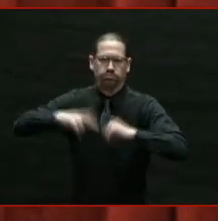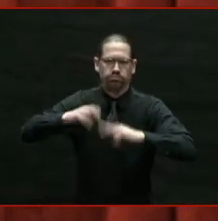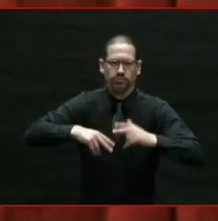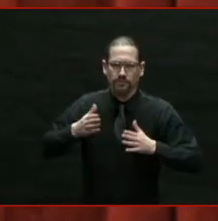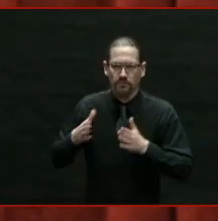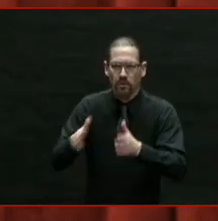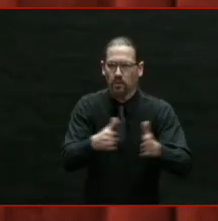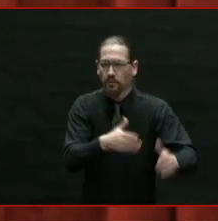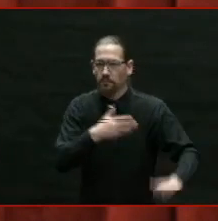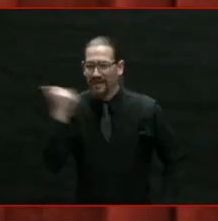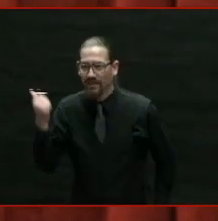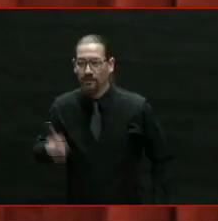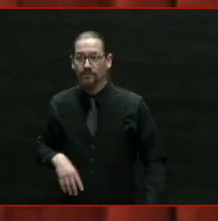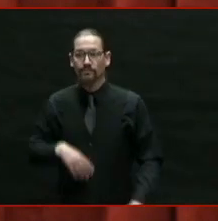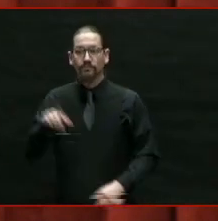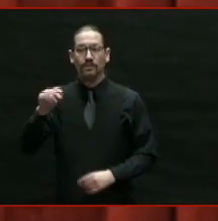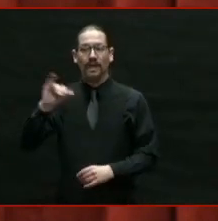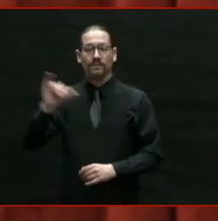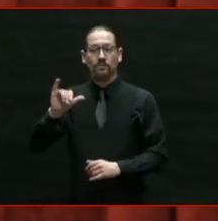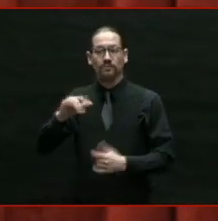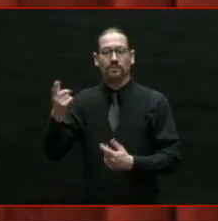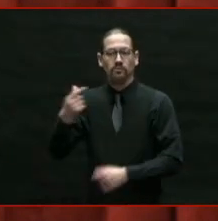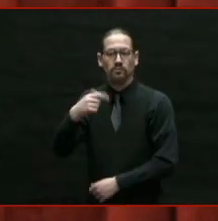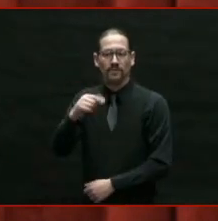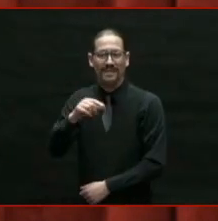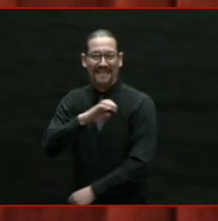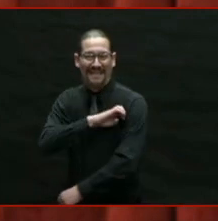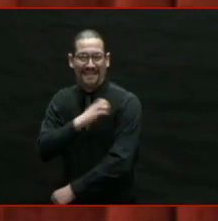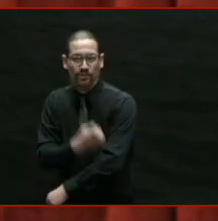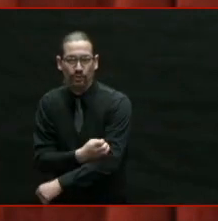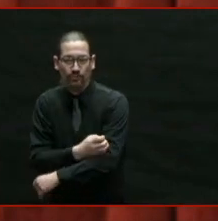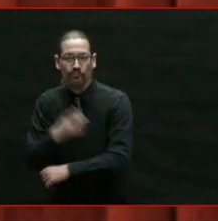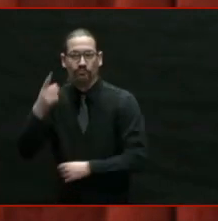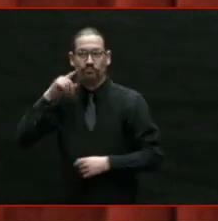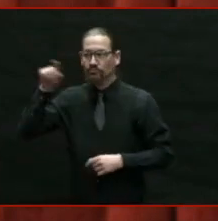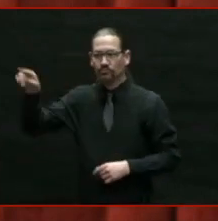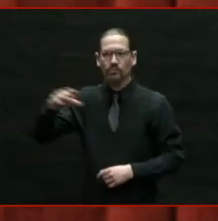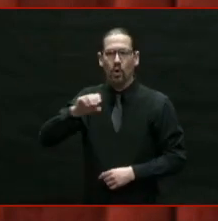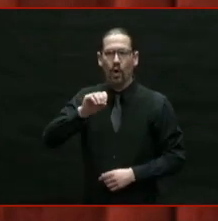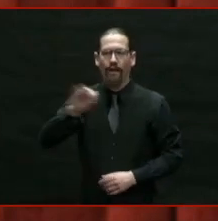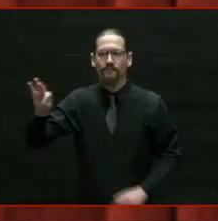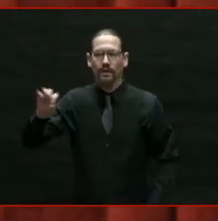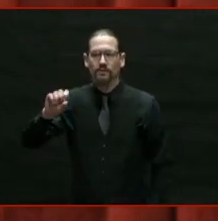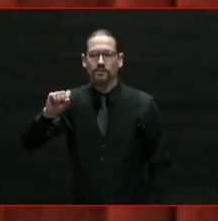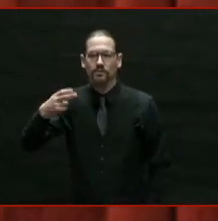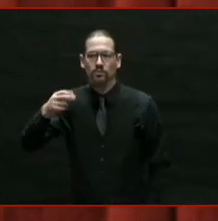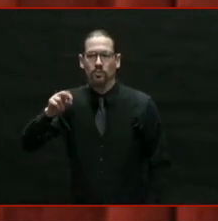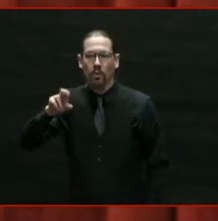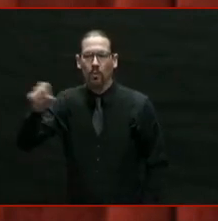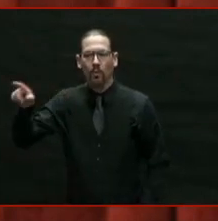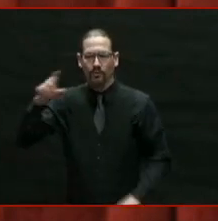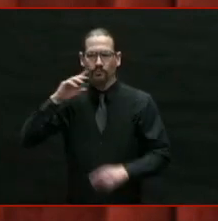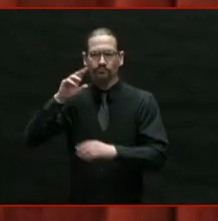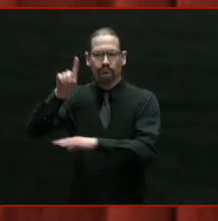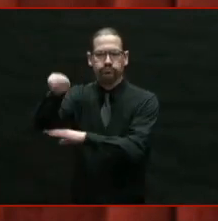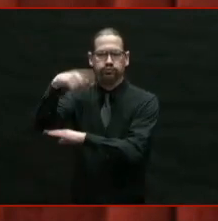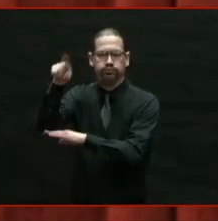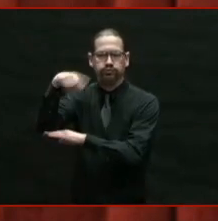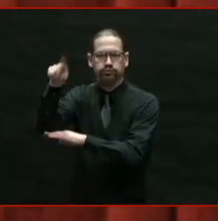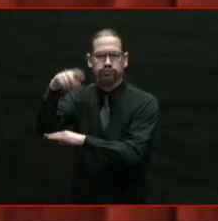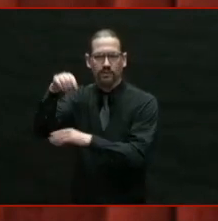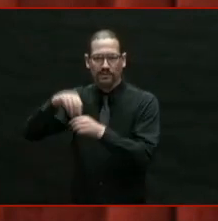built the nation's first offshore wind farm, and put Rhode Island on a path